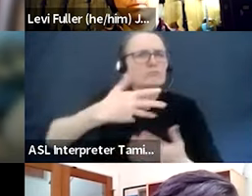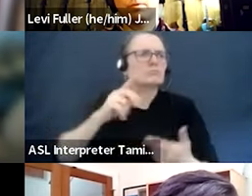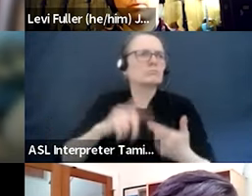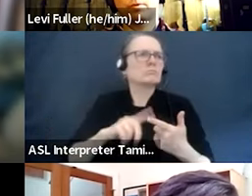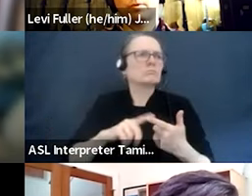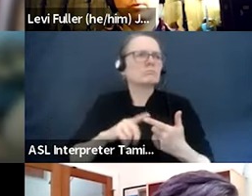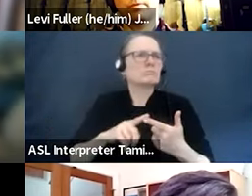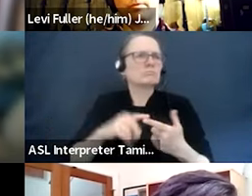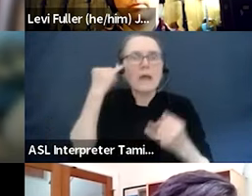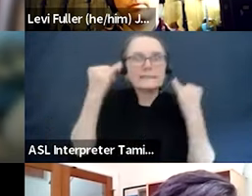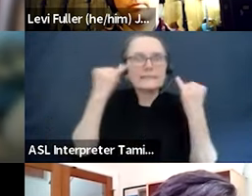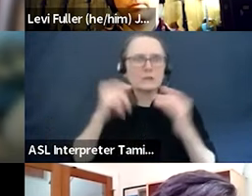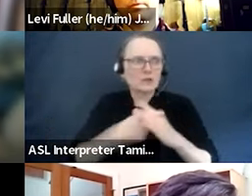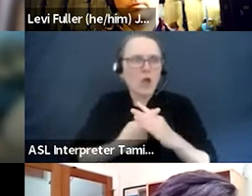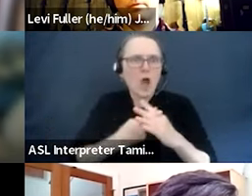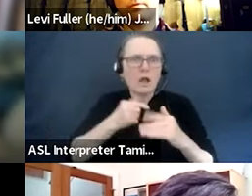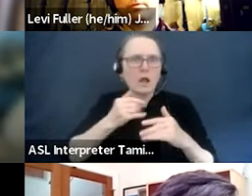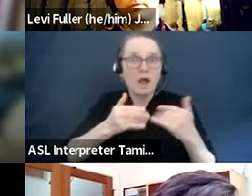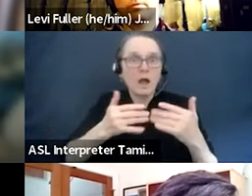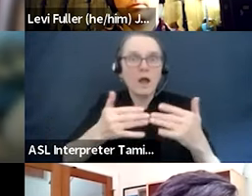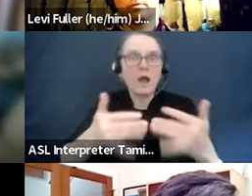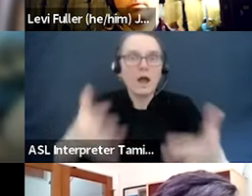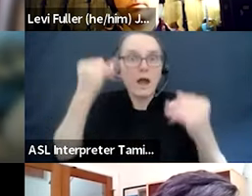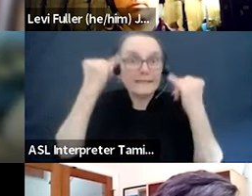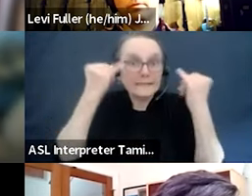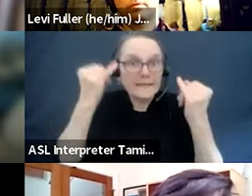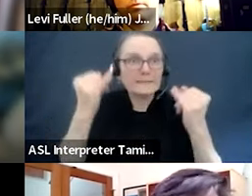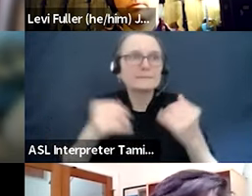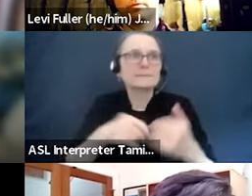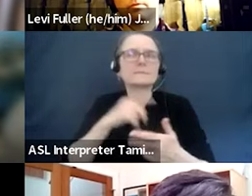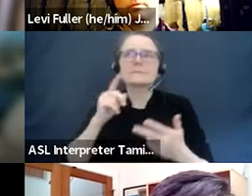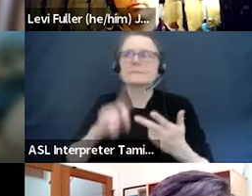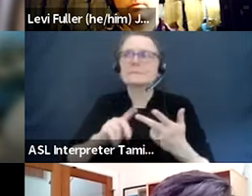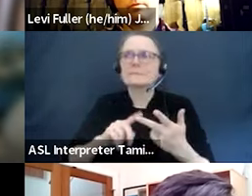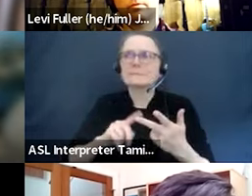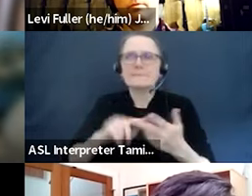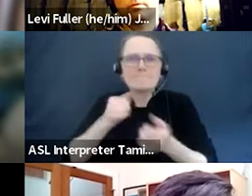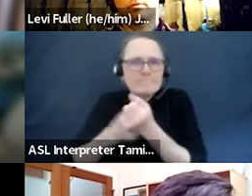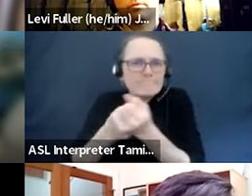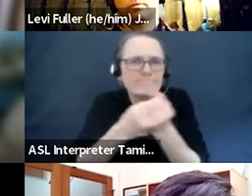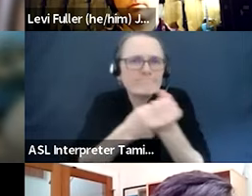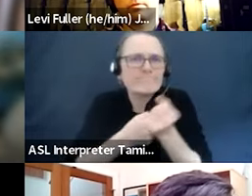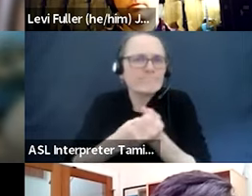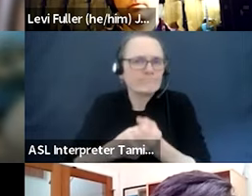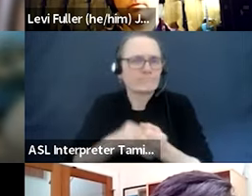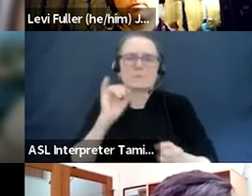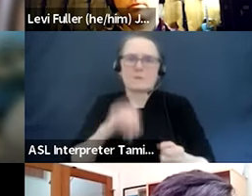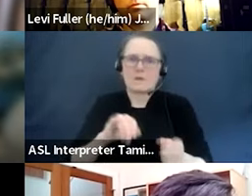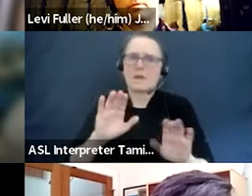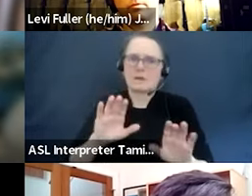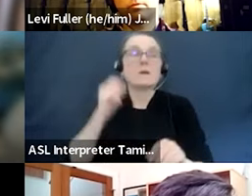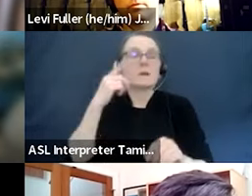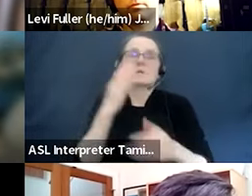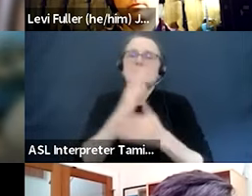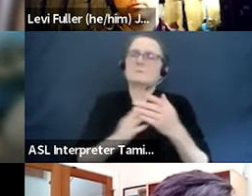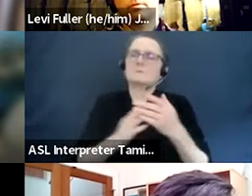to me is the vital piece. Now there's some cognitive dissonance that we have to confront with our donors and